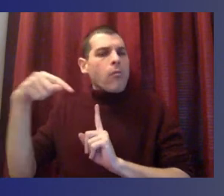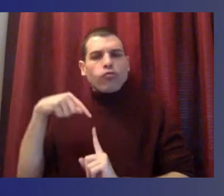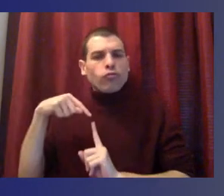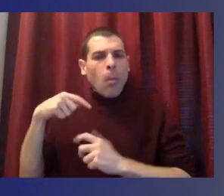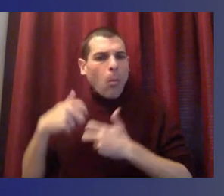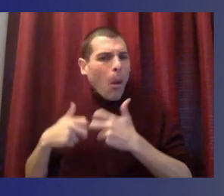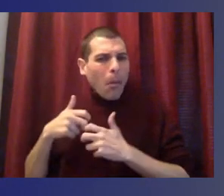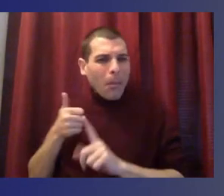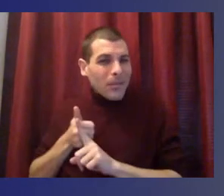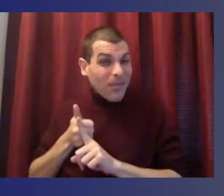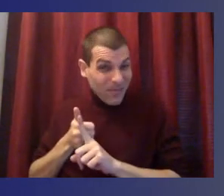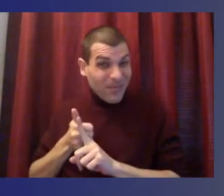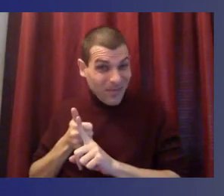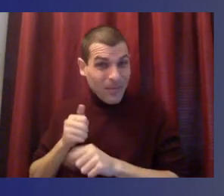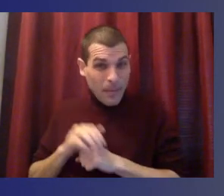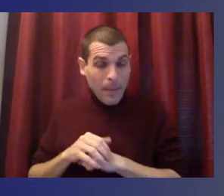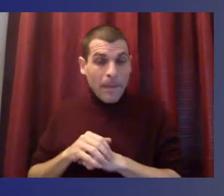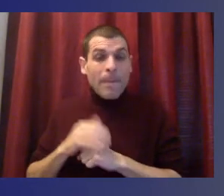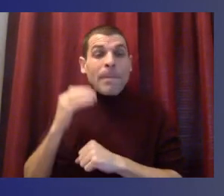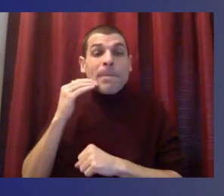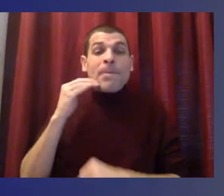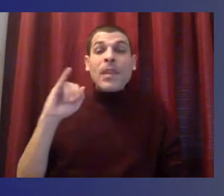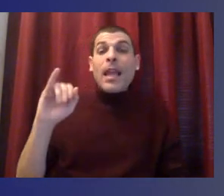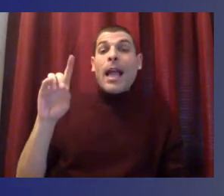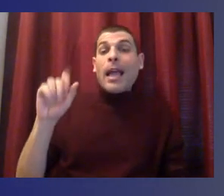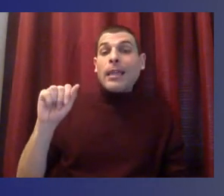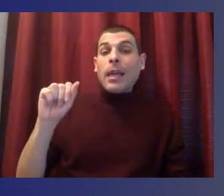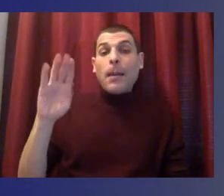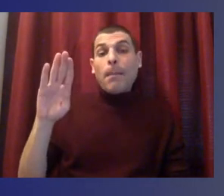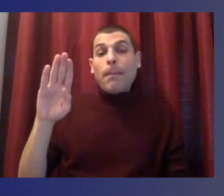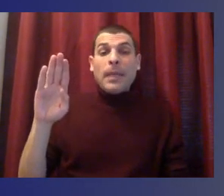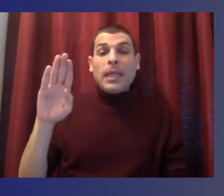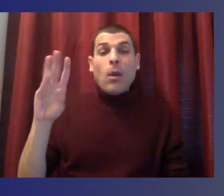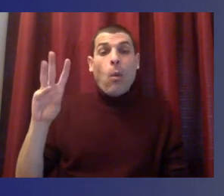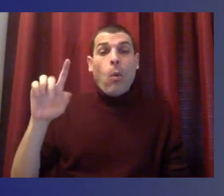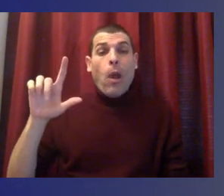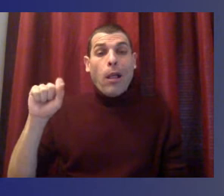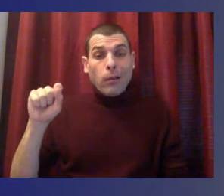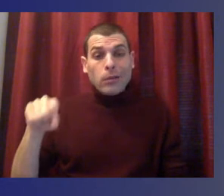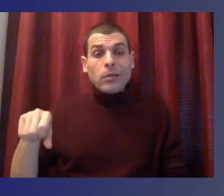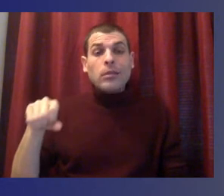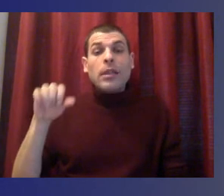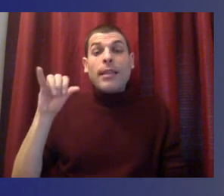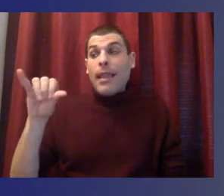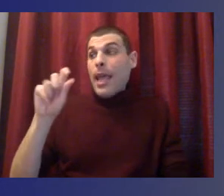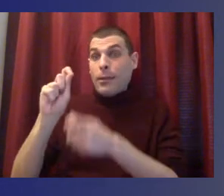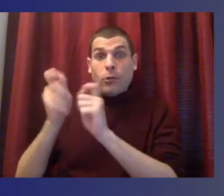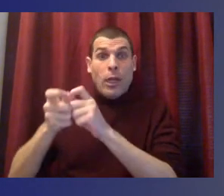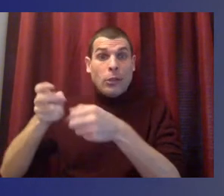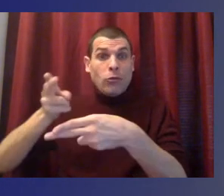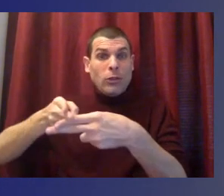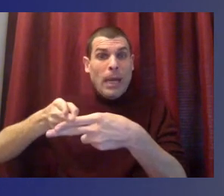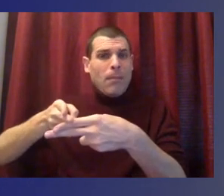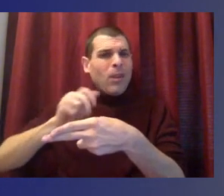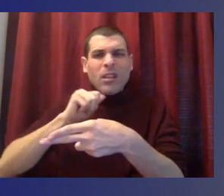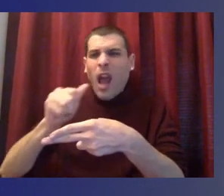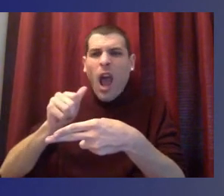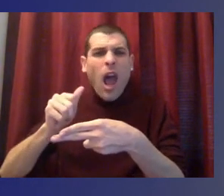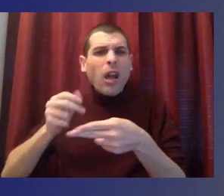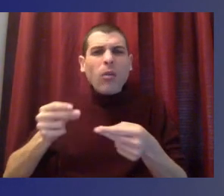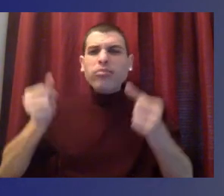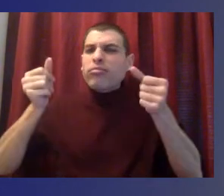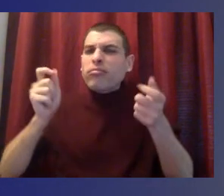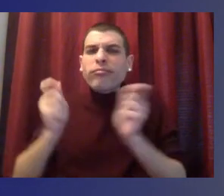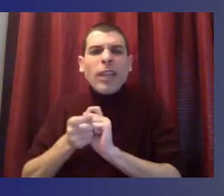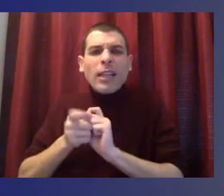about our new Ida B. Wells, Barnett, that was a very carefully and curated process by our youth and